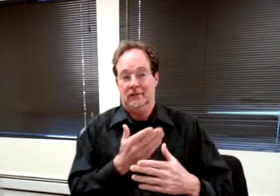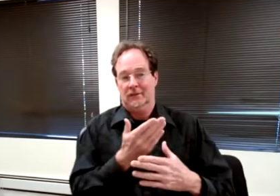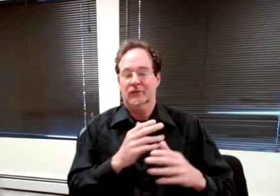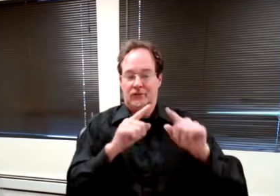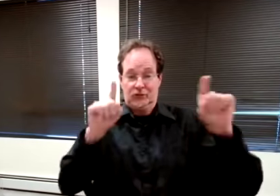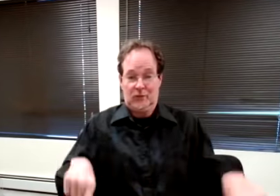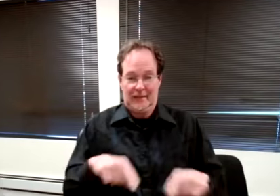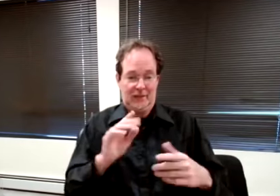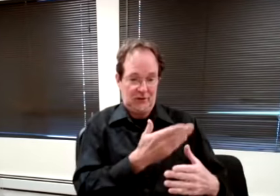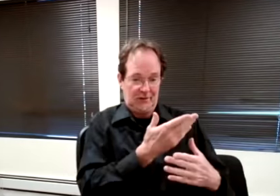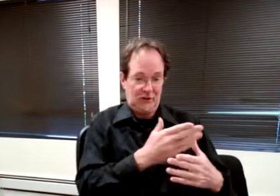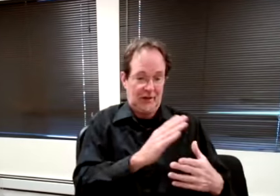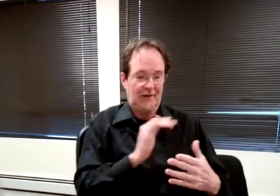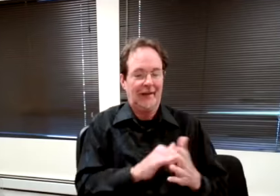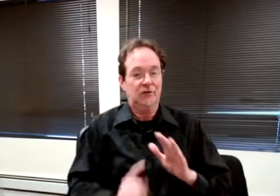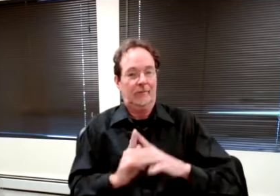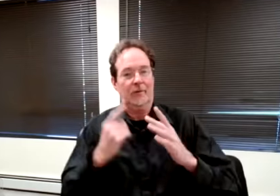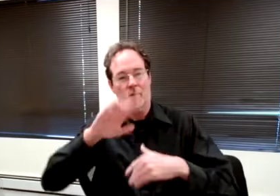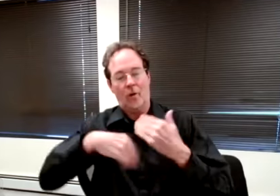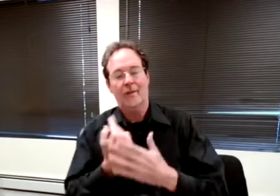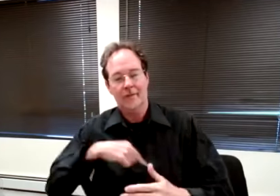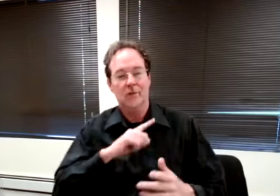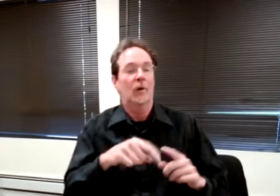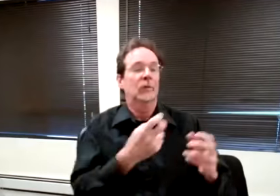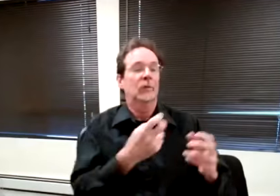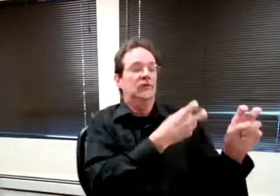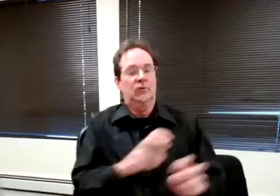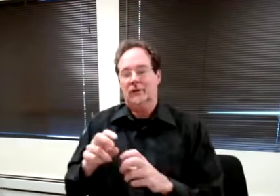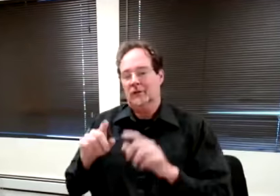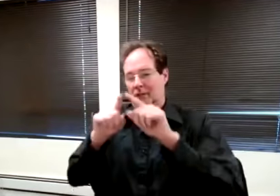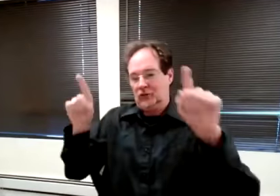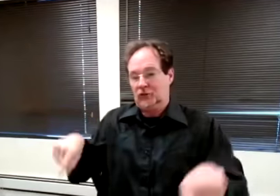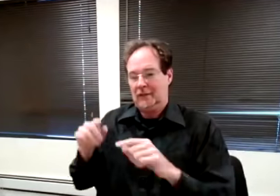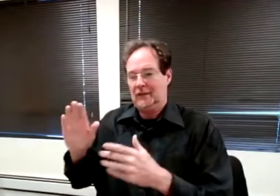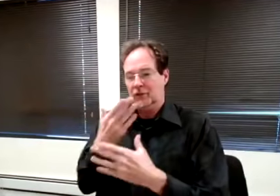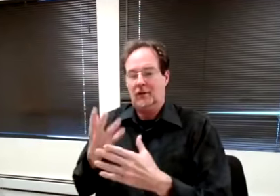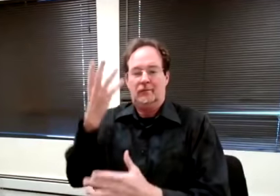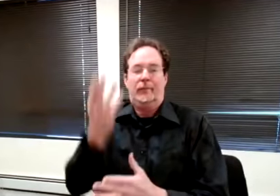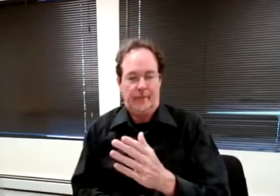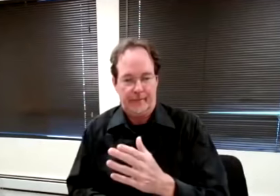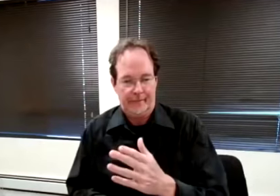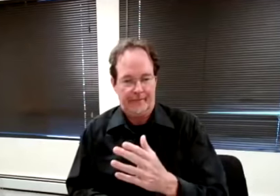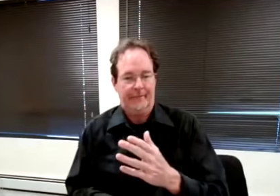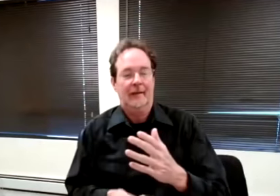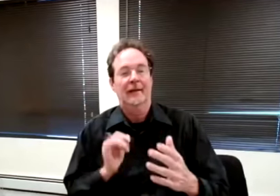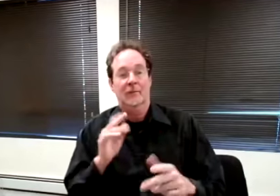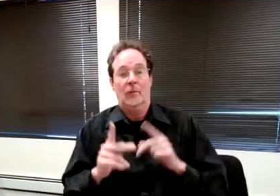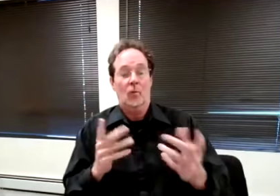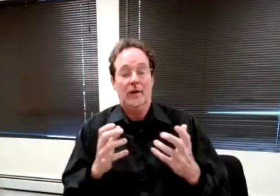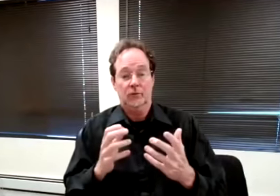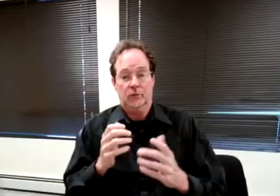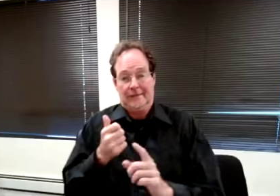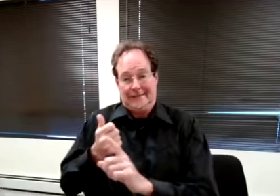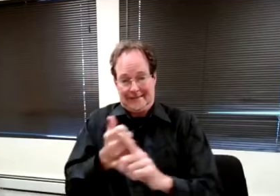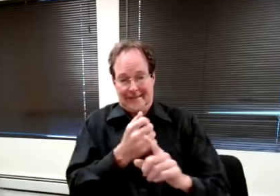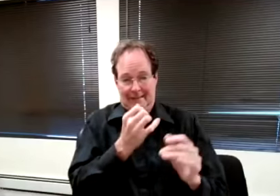up for all of us. And then when we switched screen shares, they disappeared. But if people want to individually set them up for